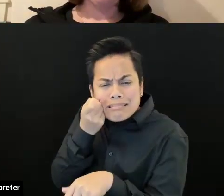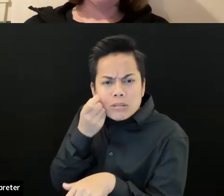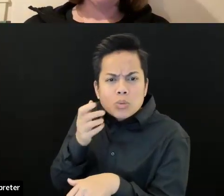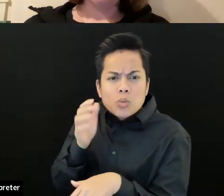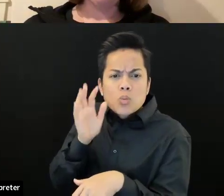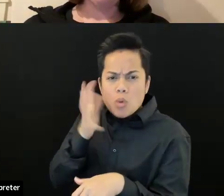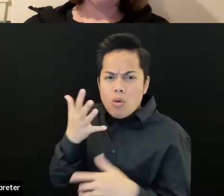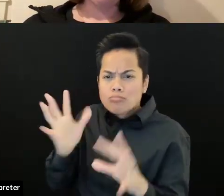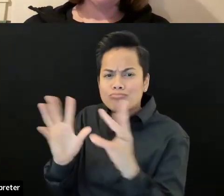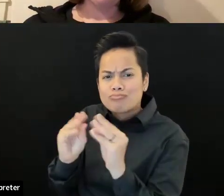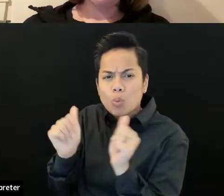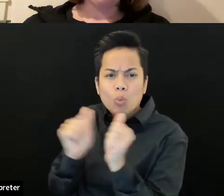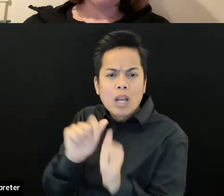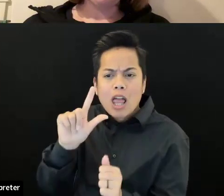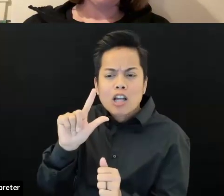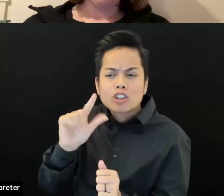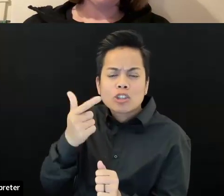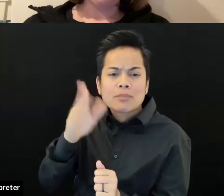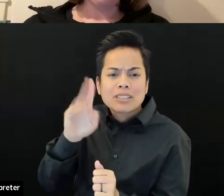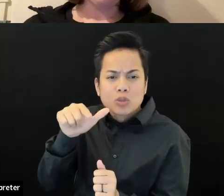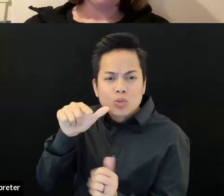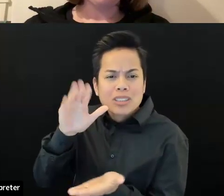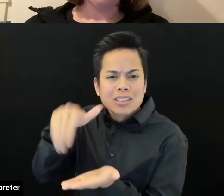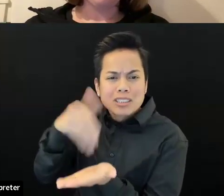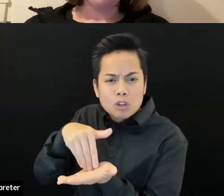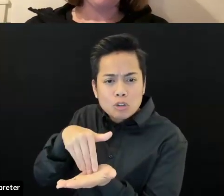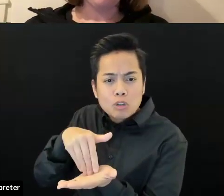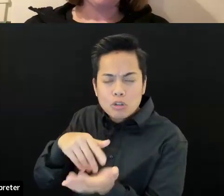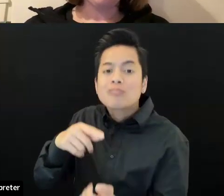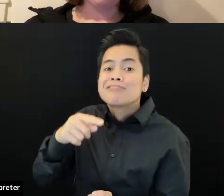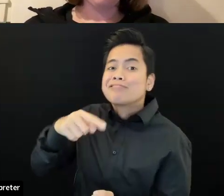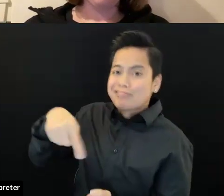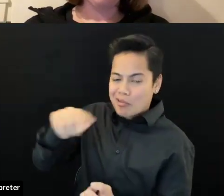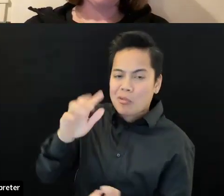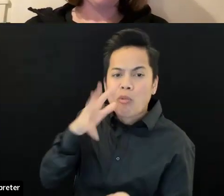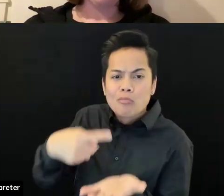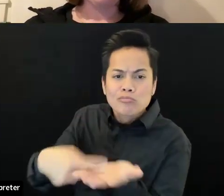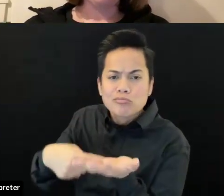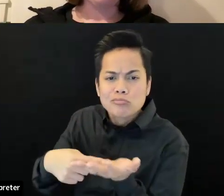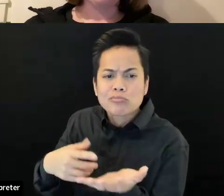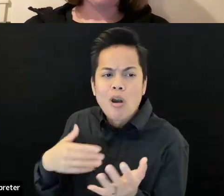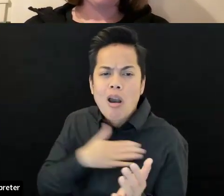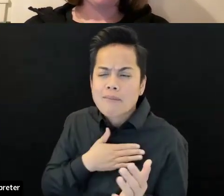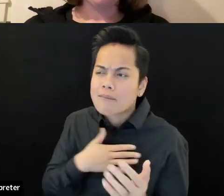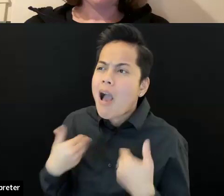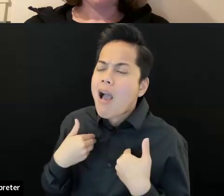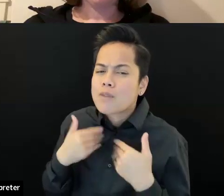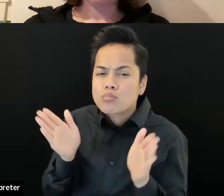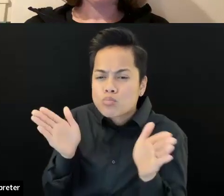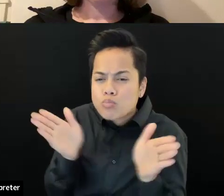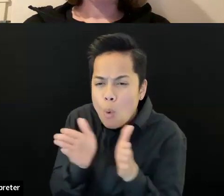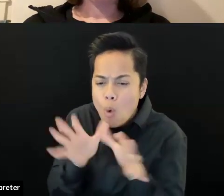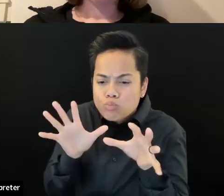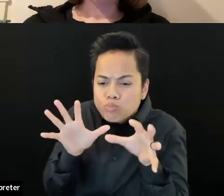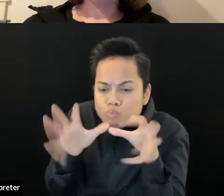community, um, a small community group that chooses the art so that people can kind of from, you know, put